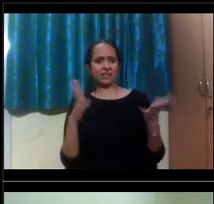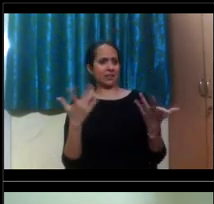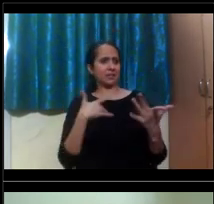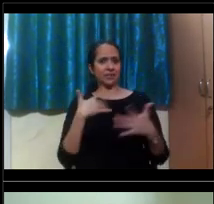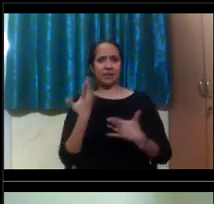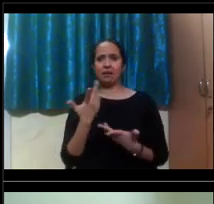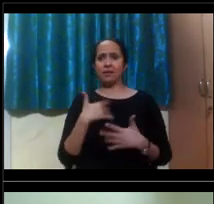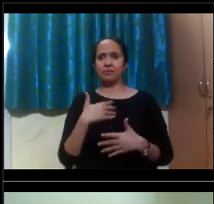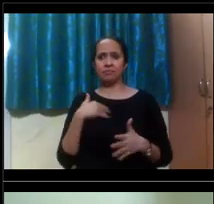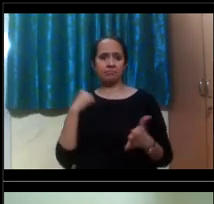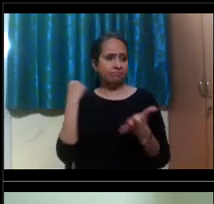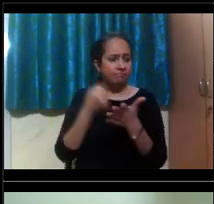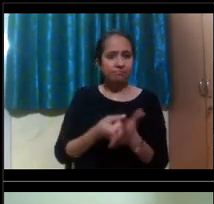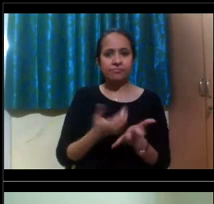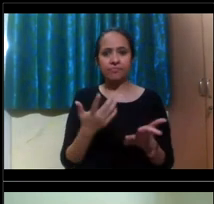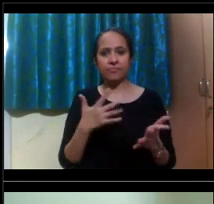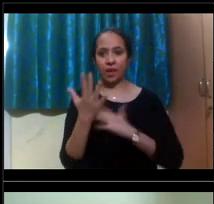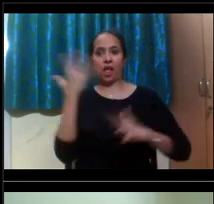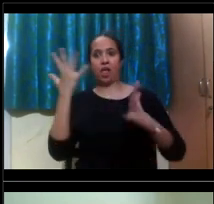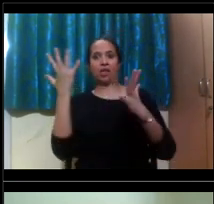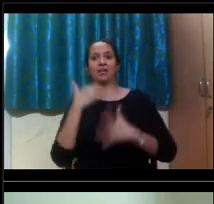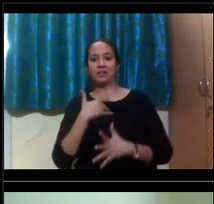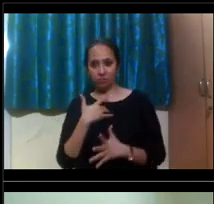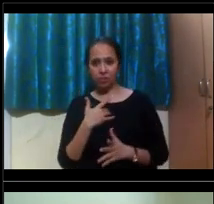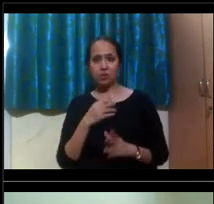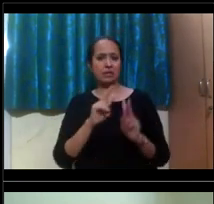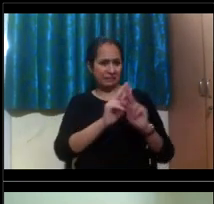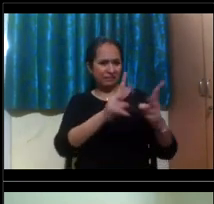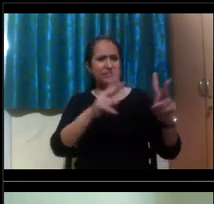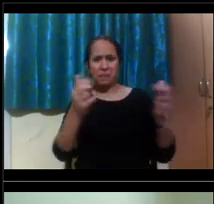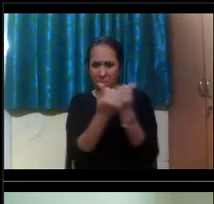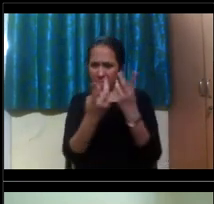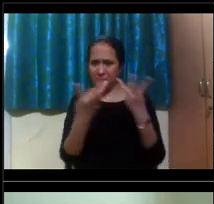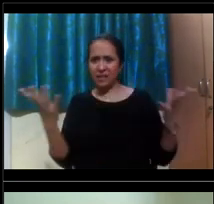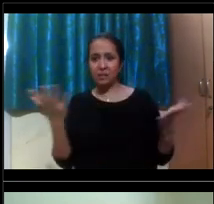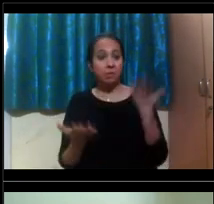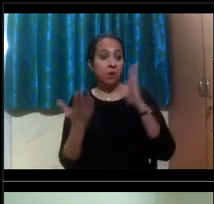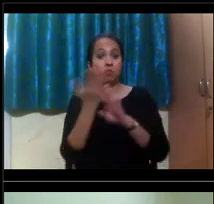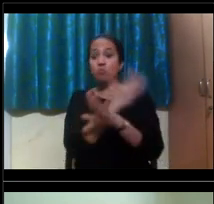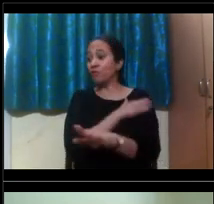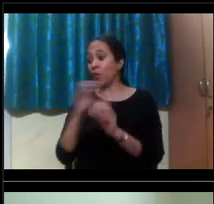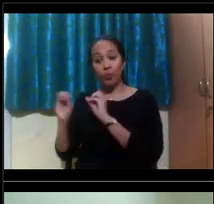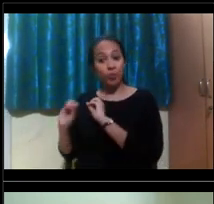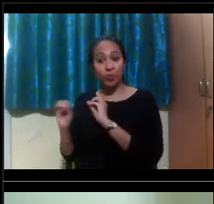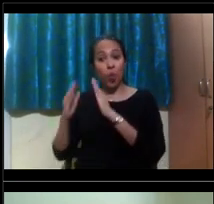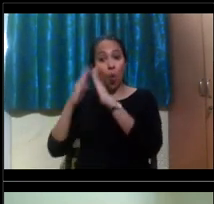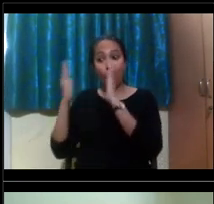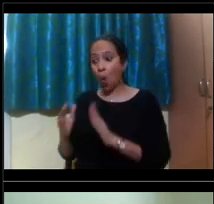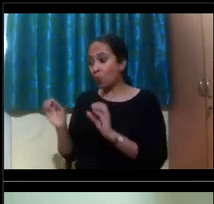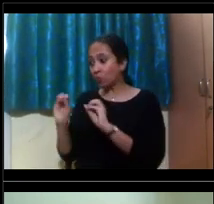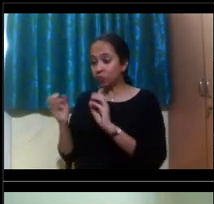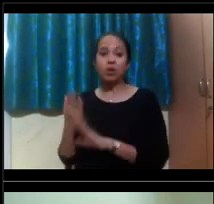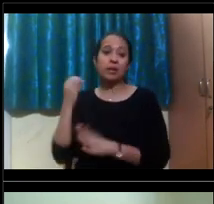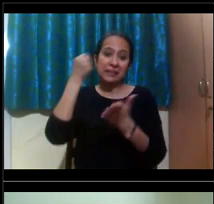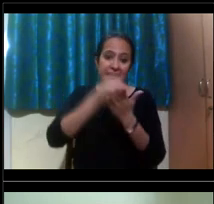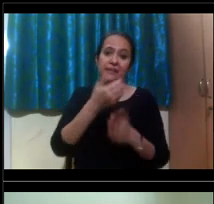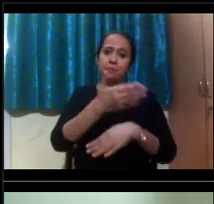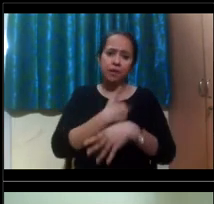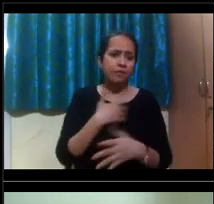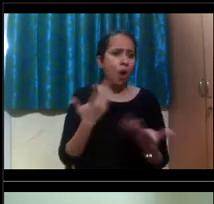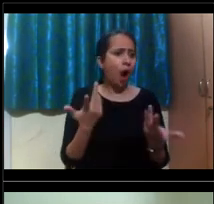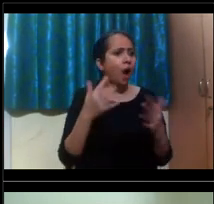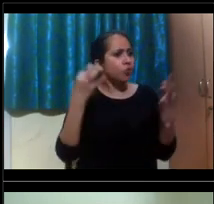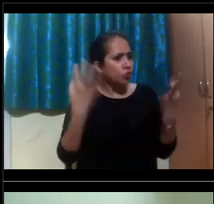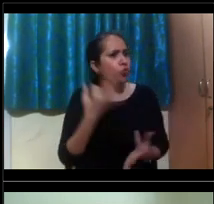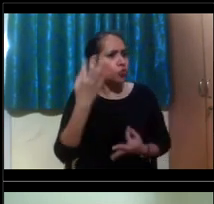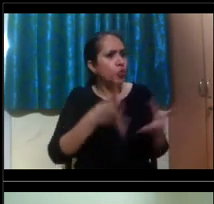arrive to campus. And there are some different accommodations that you may not have had back home. And so giving yourself time to